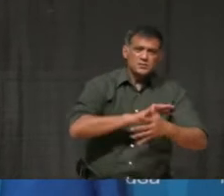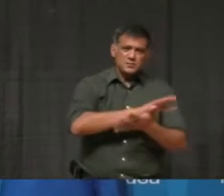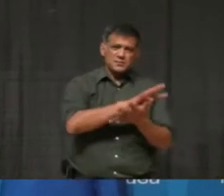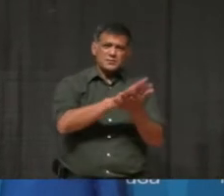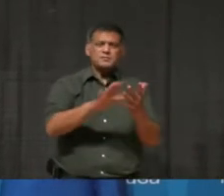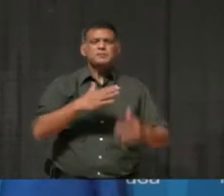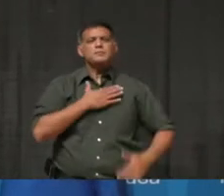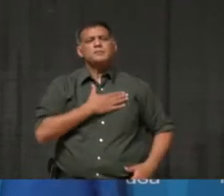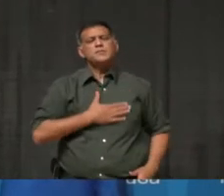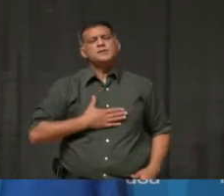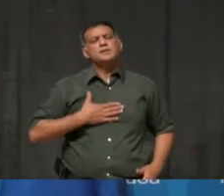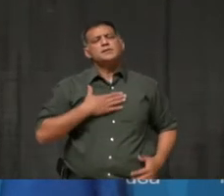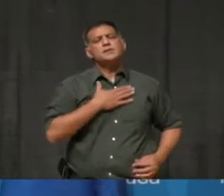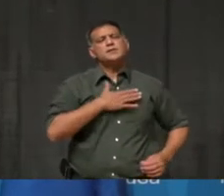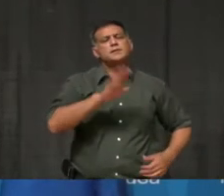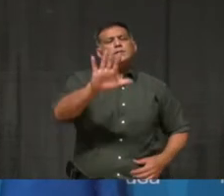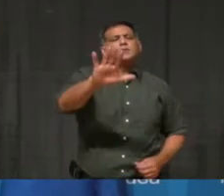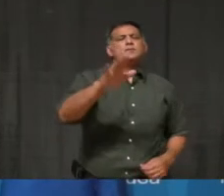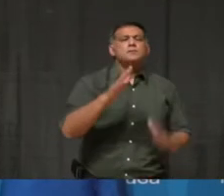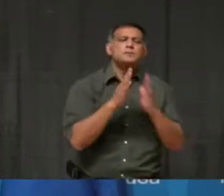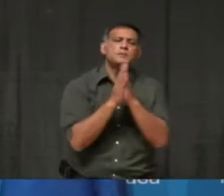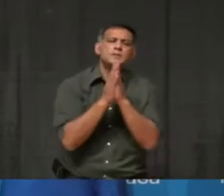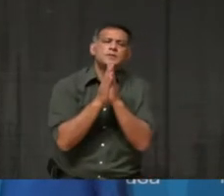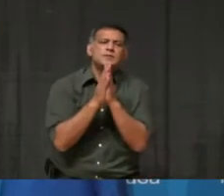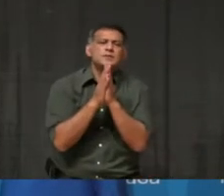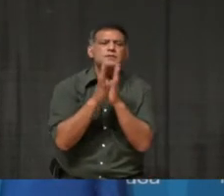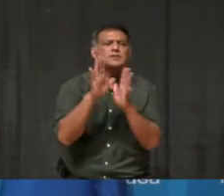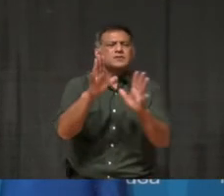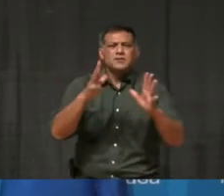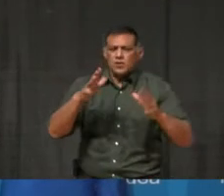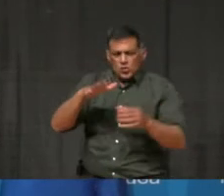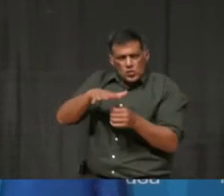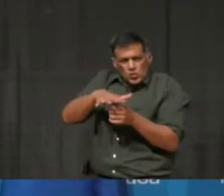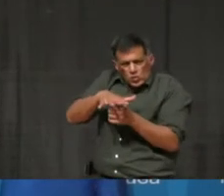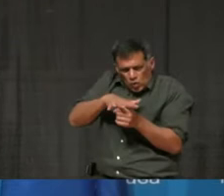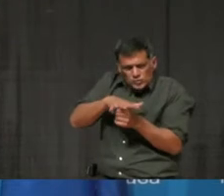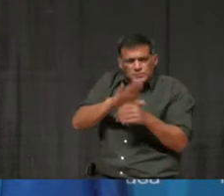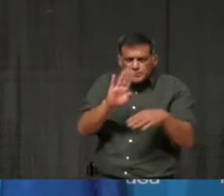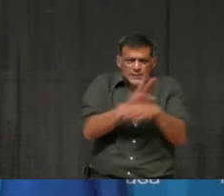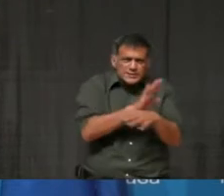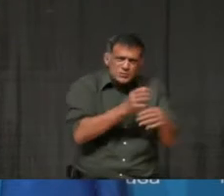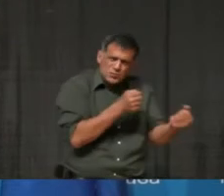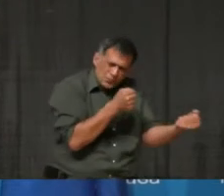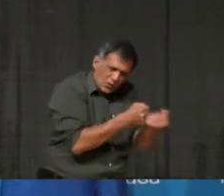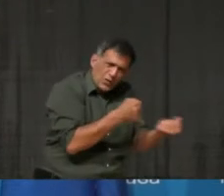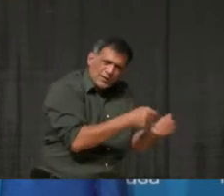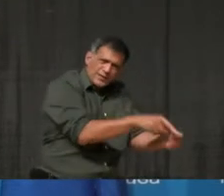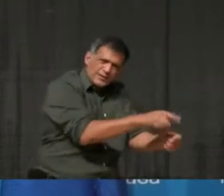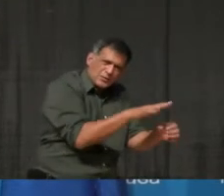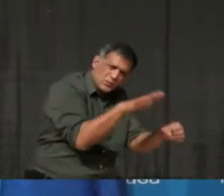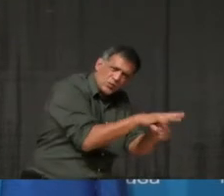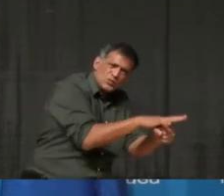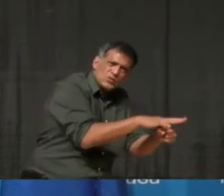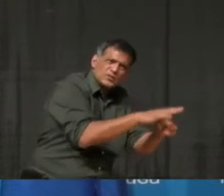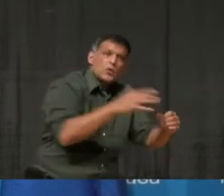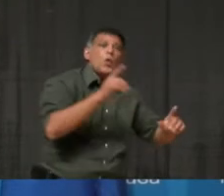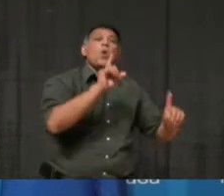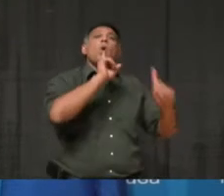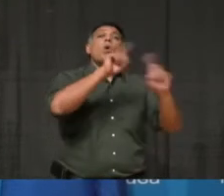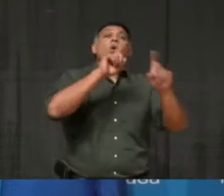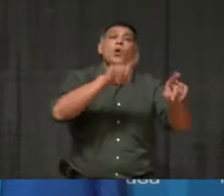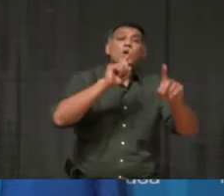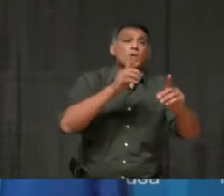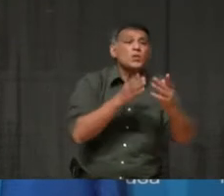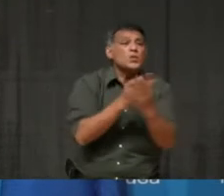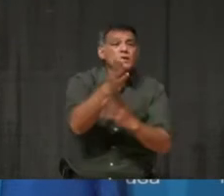buy them from one of our incredible small local businesses. And please commit to ordering take-out at least once a week